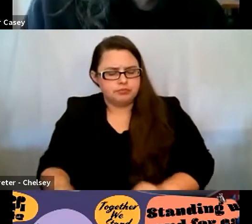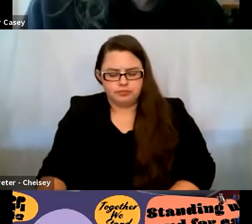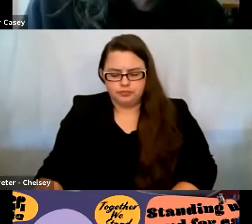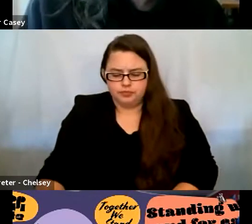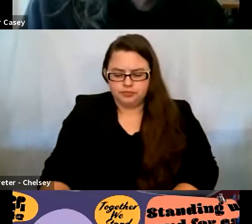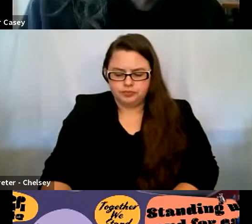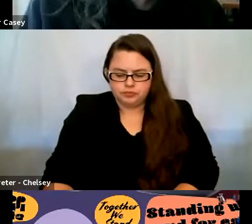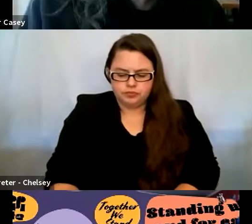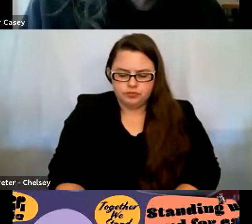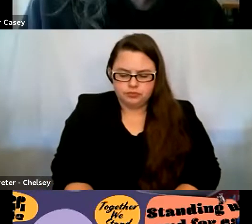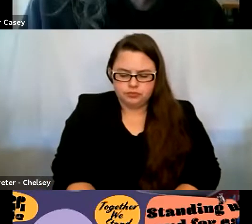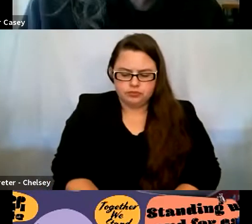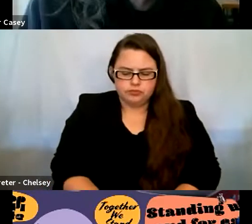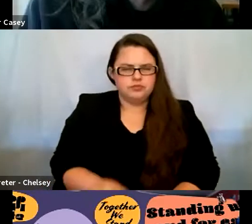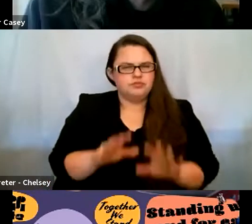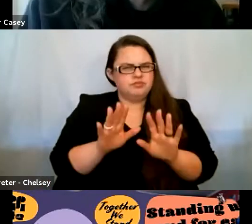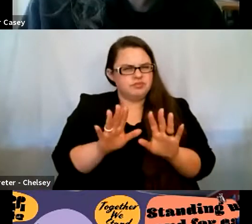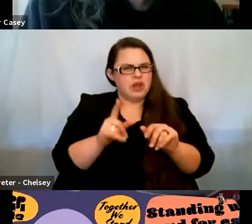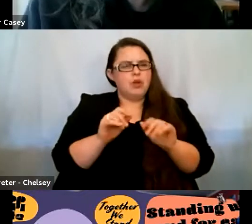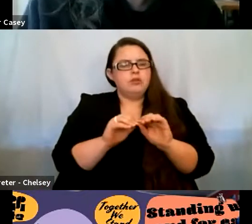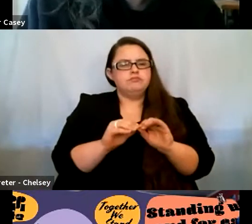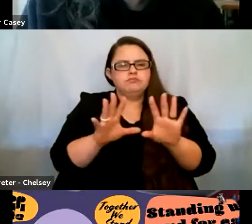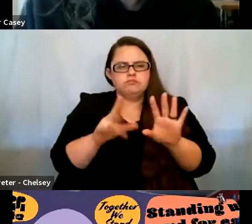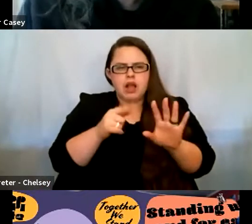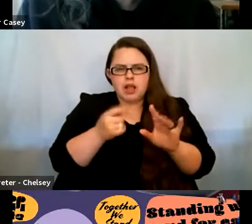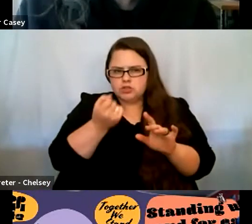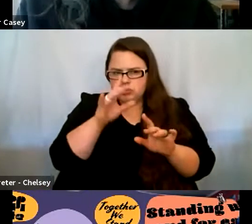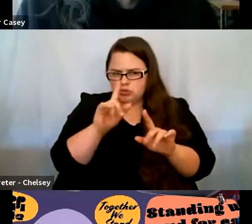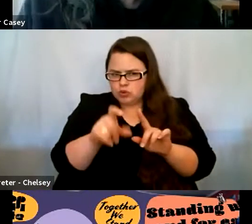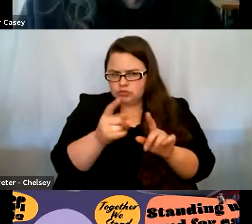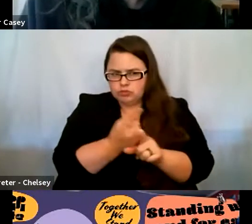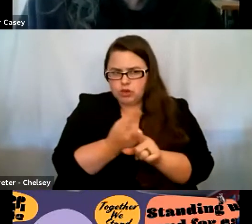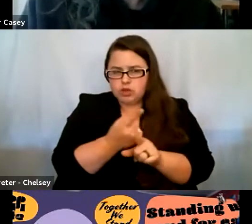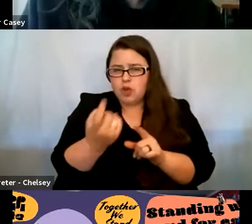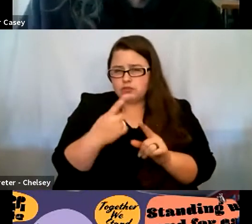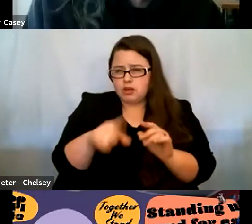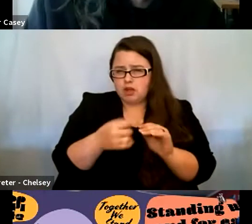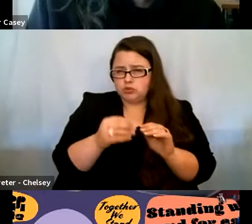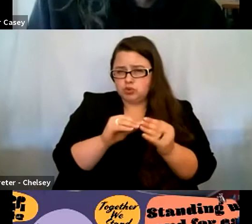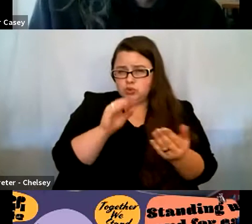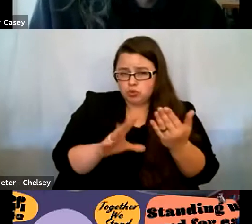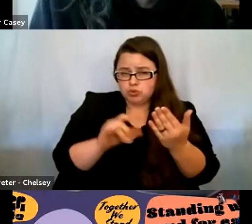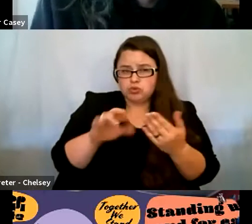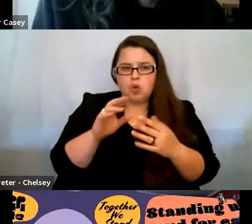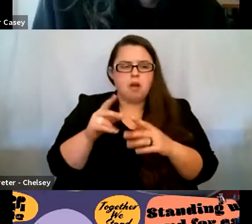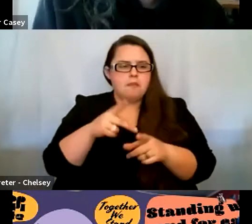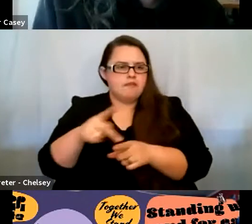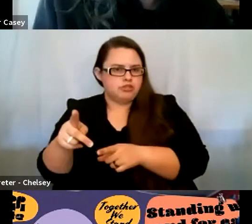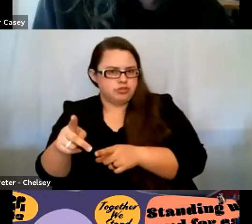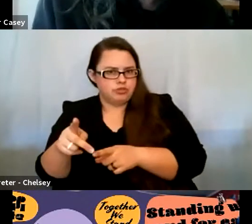I just want to make sure that I'm understanding your question correctly. Um, are you asking about students that we serve or professionals?